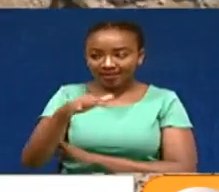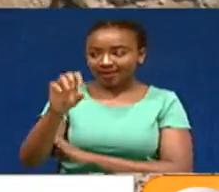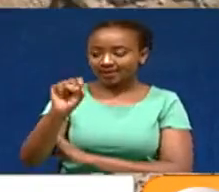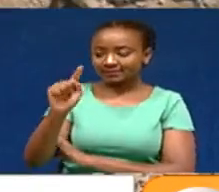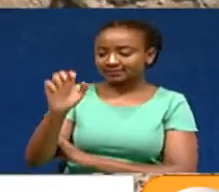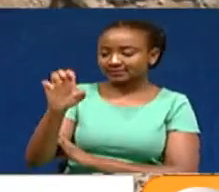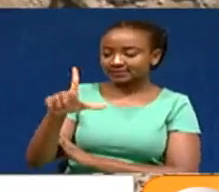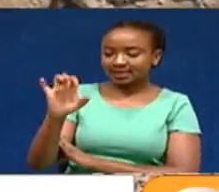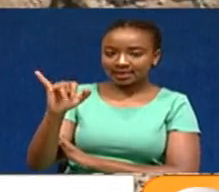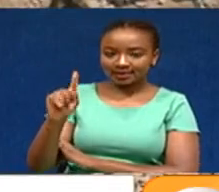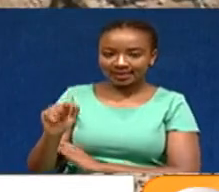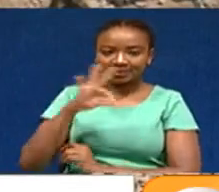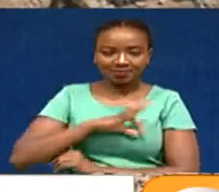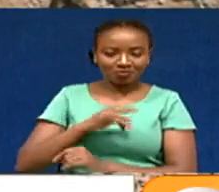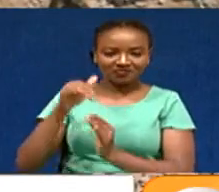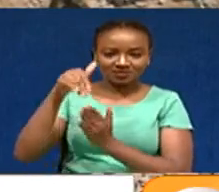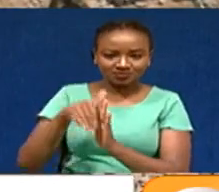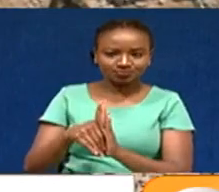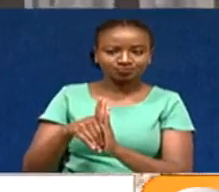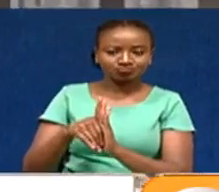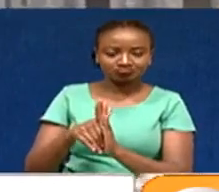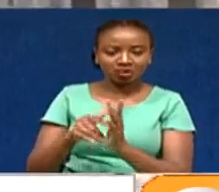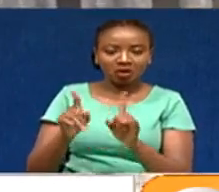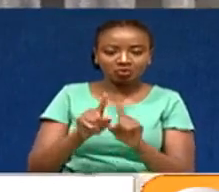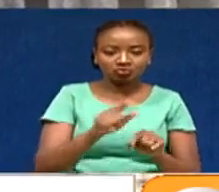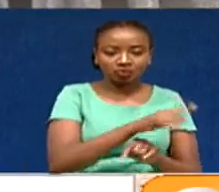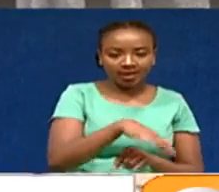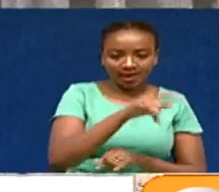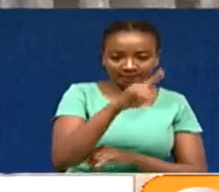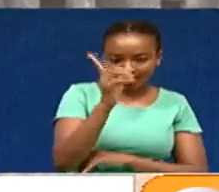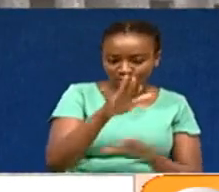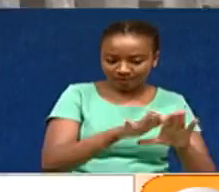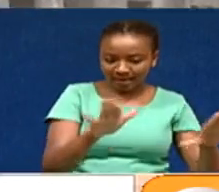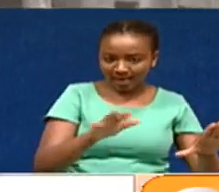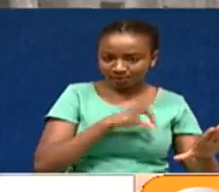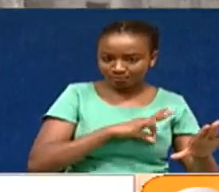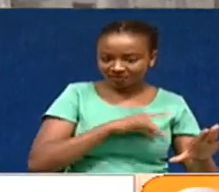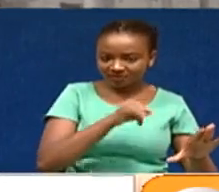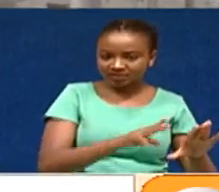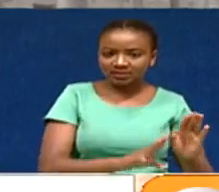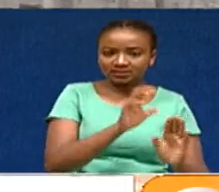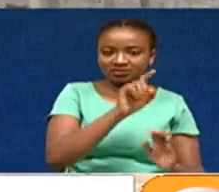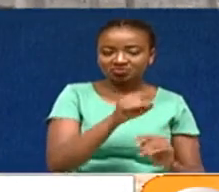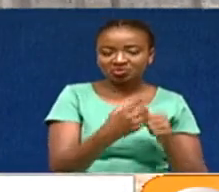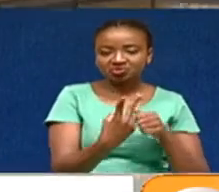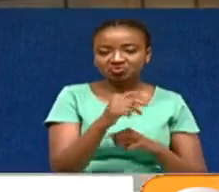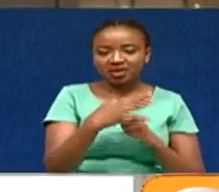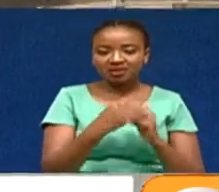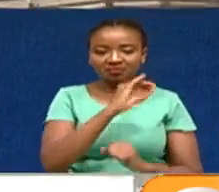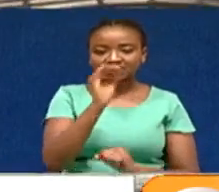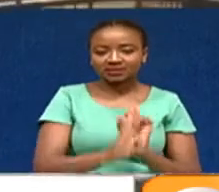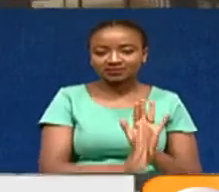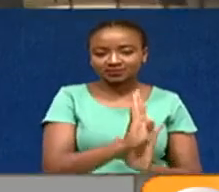recorded a 2.5% increase over the quarter, while land prices in Nairobi registered a static 0.28%.